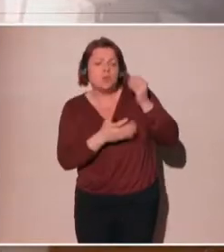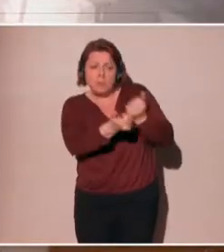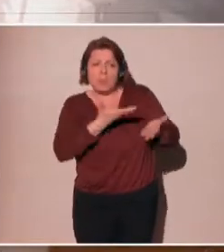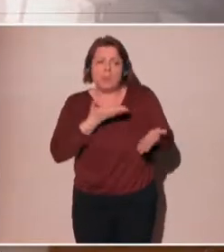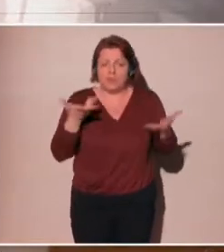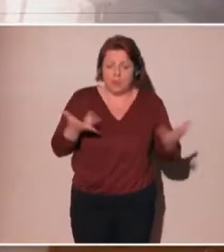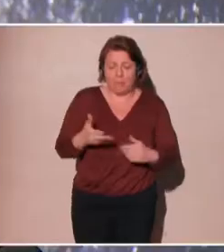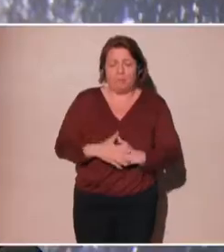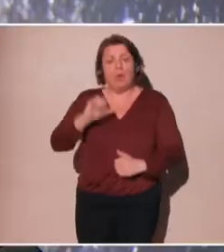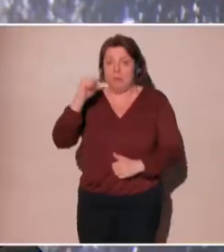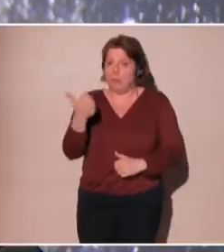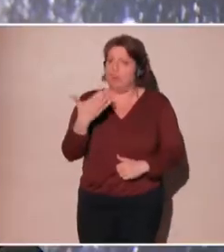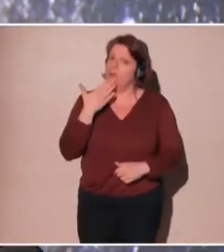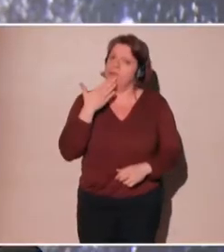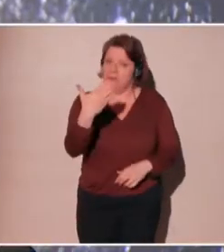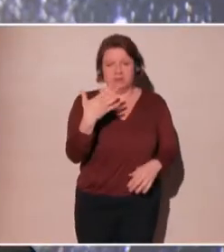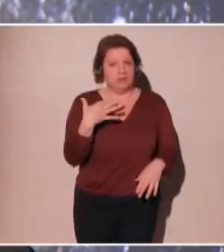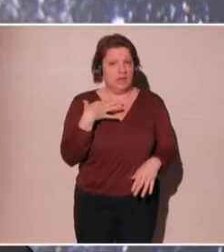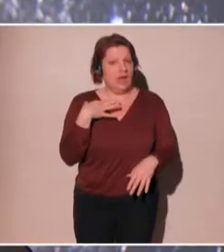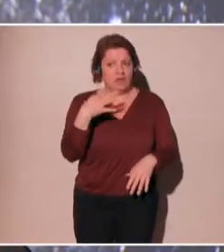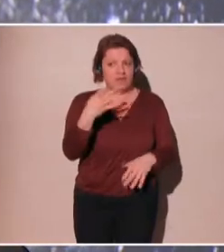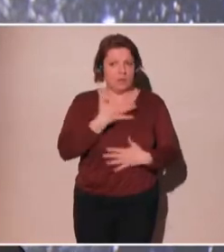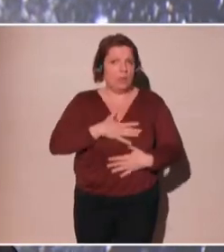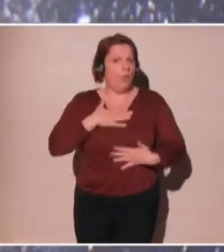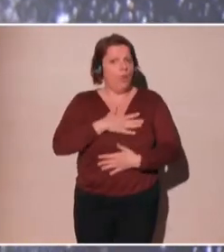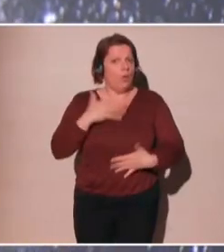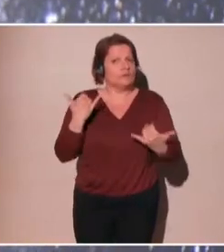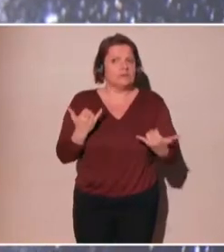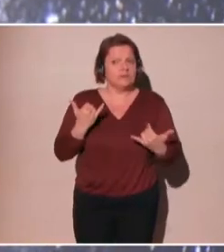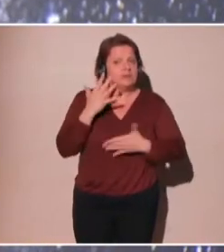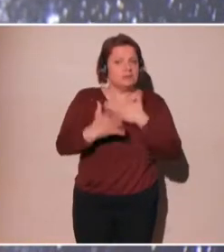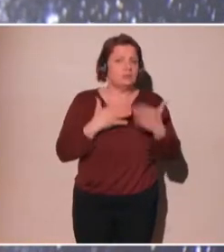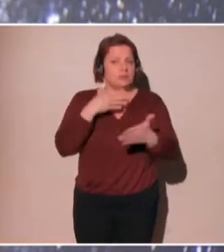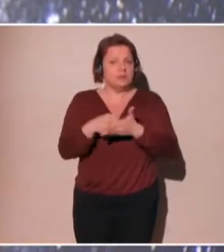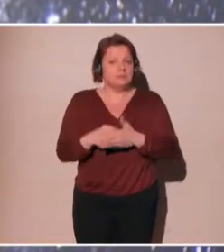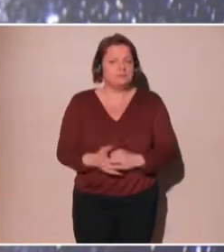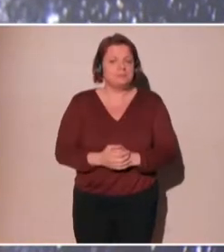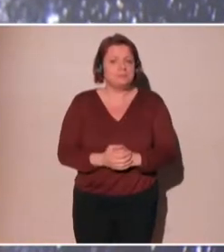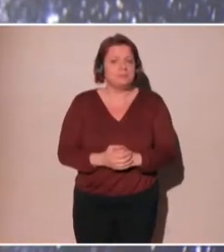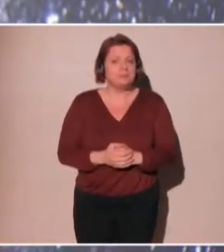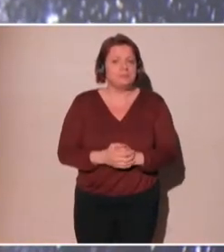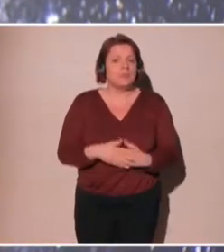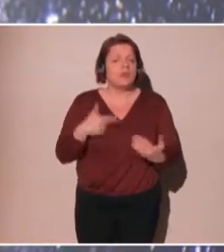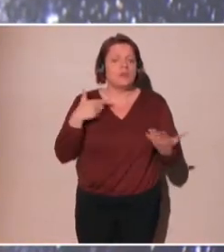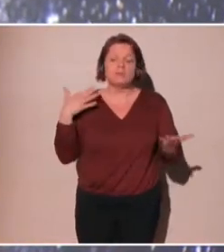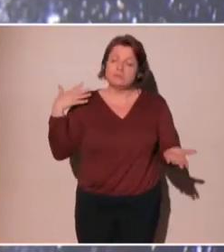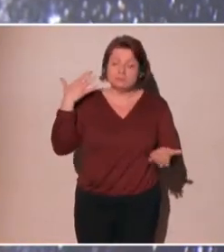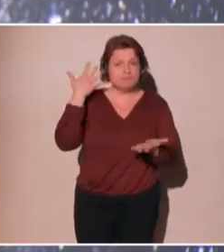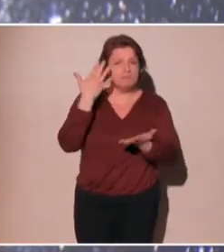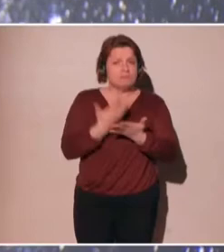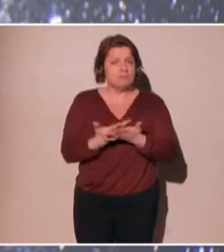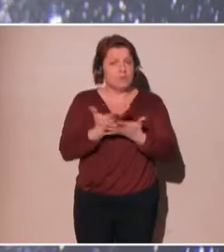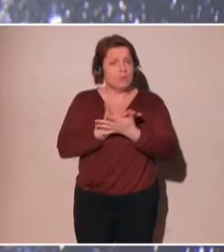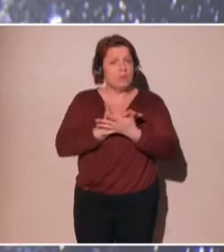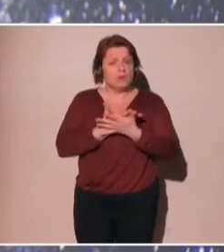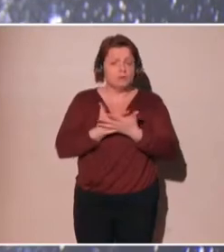me. It's great to be here. So we've done a lot of work over the last year, since the 1990s, showing how what we